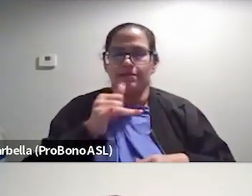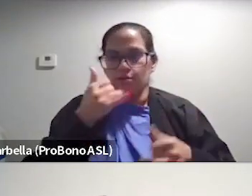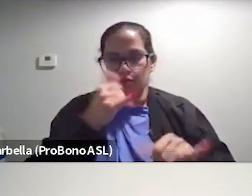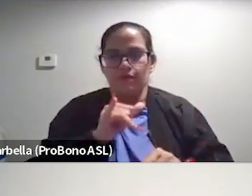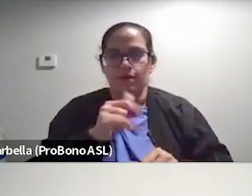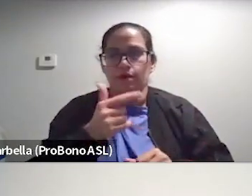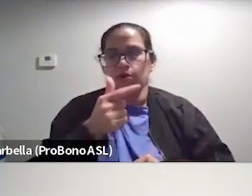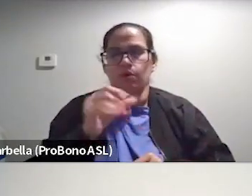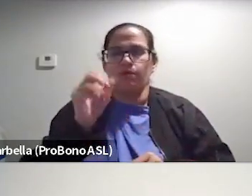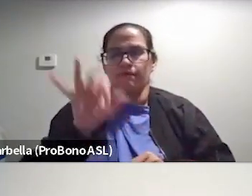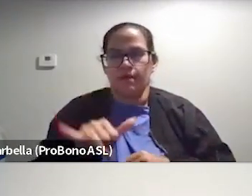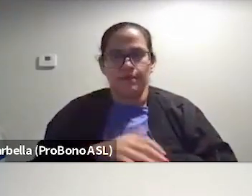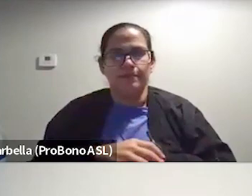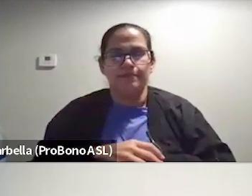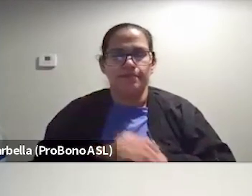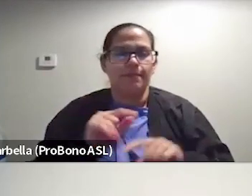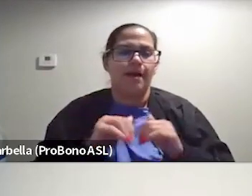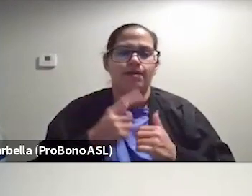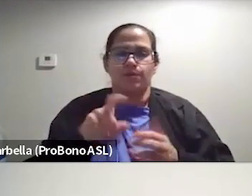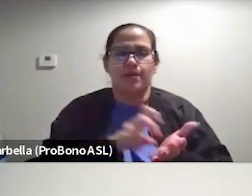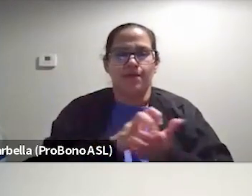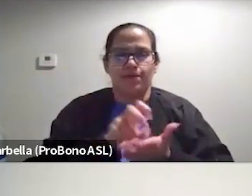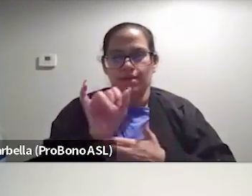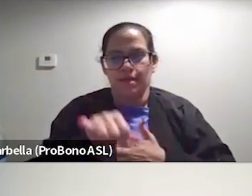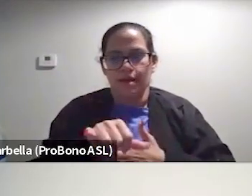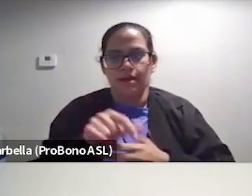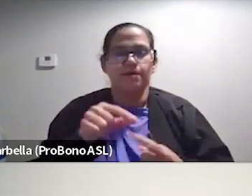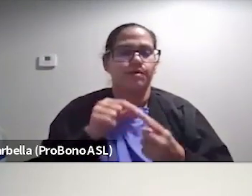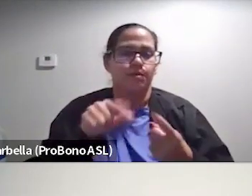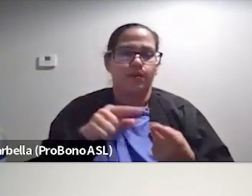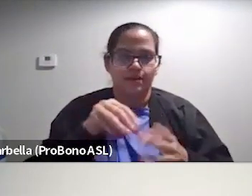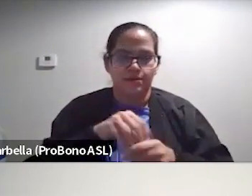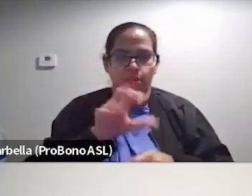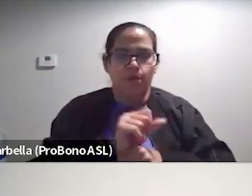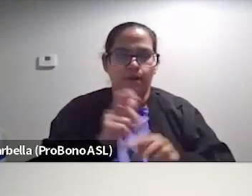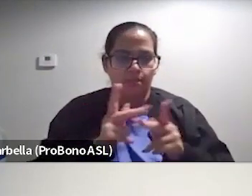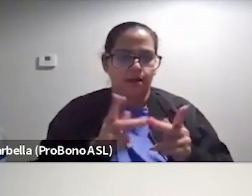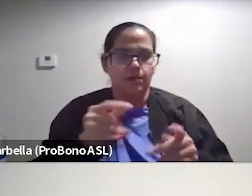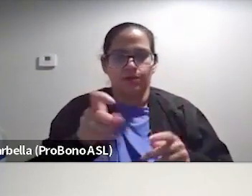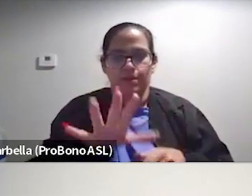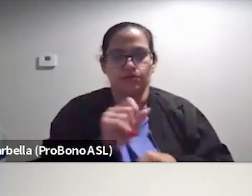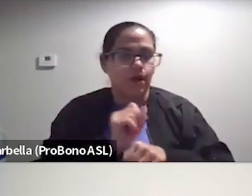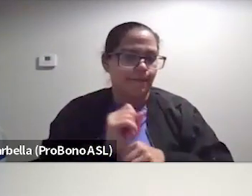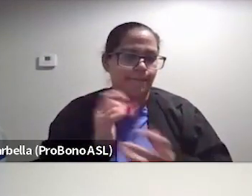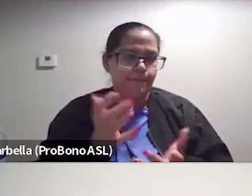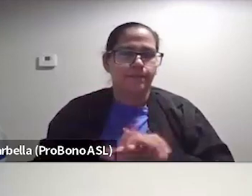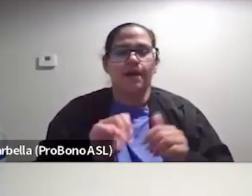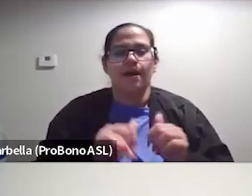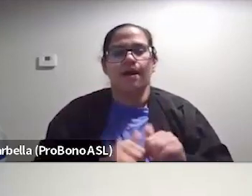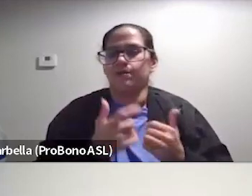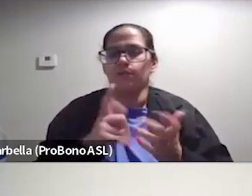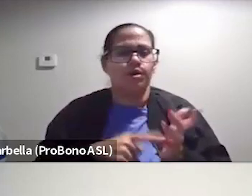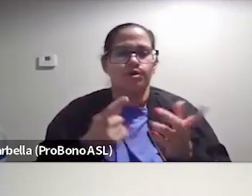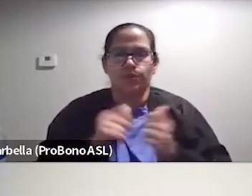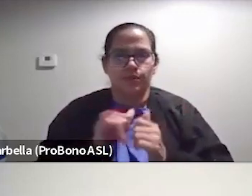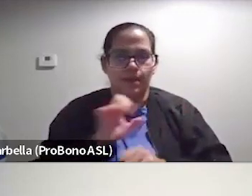Goofy. But how do you navigate that, especially when it is in your workplace and you need your job? How, how do you, what do you do